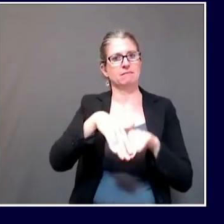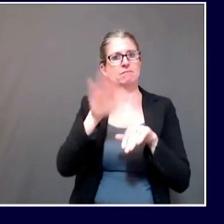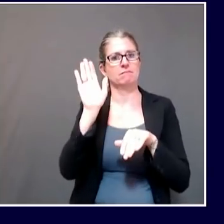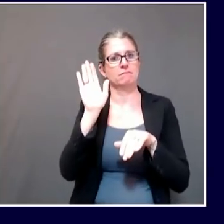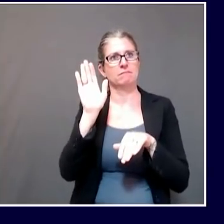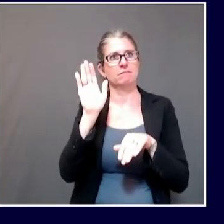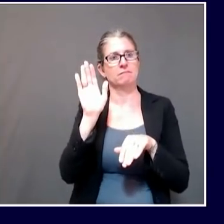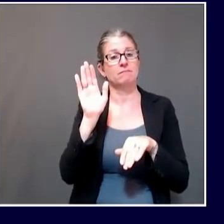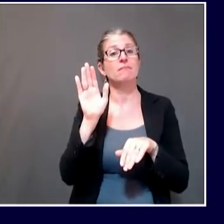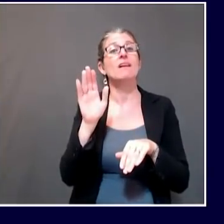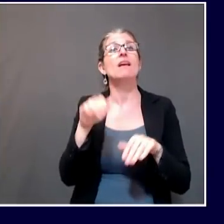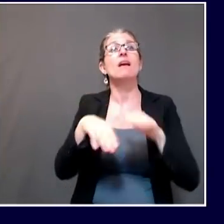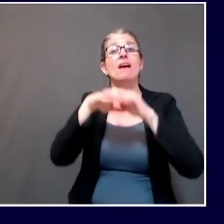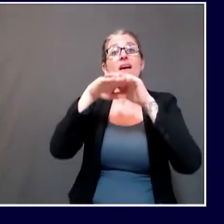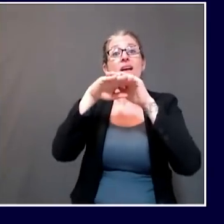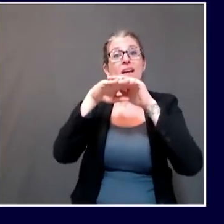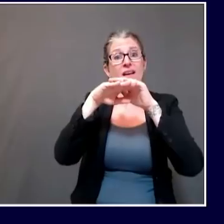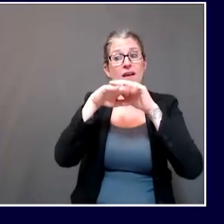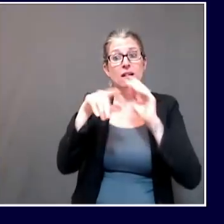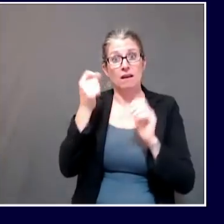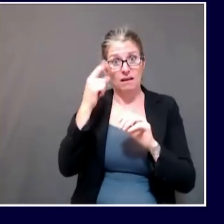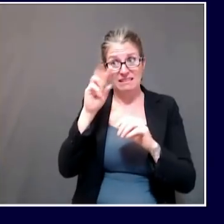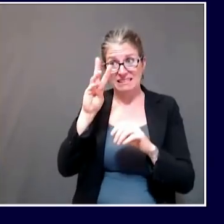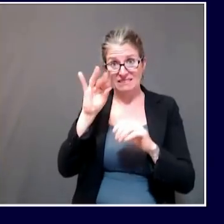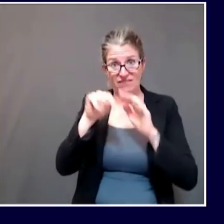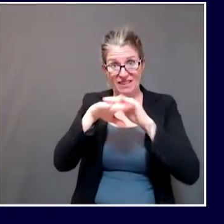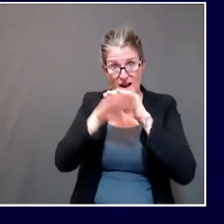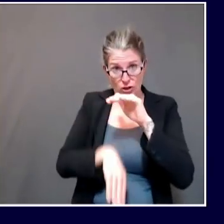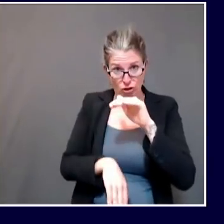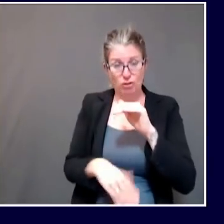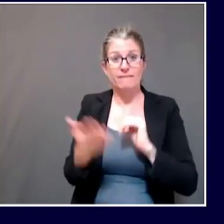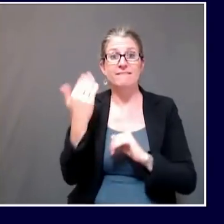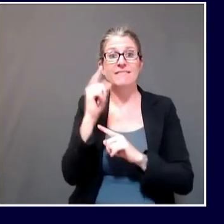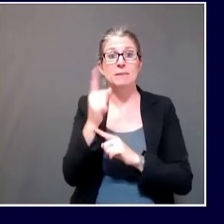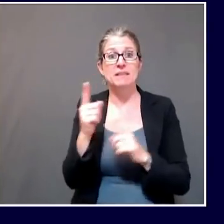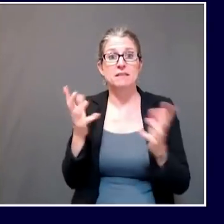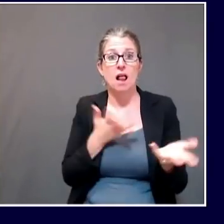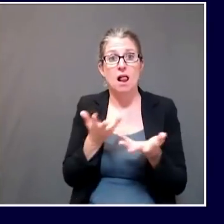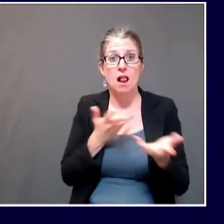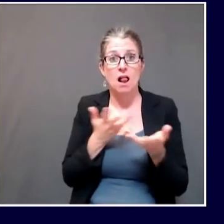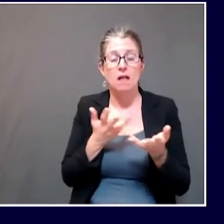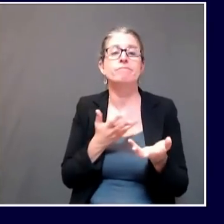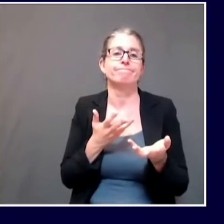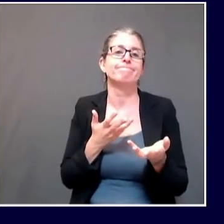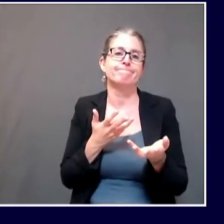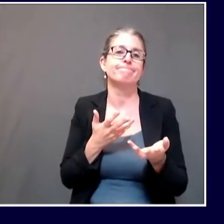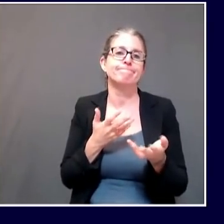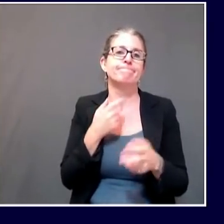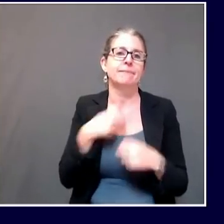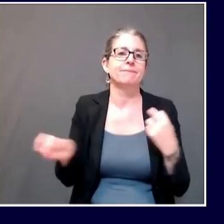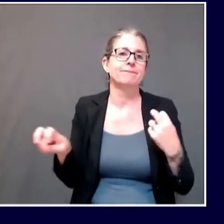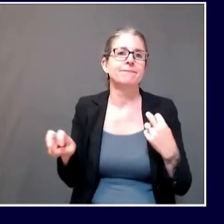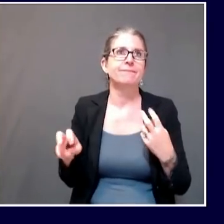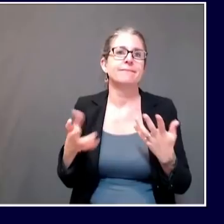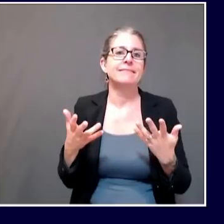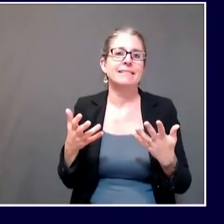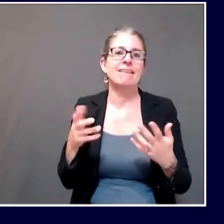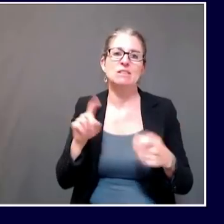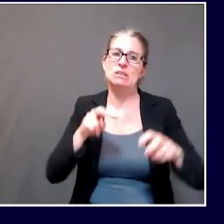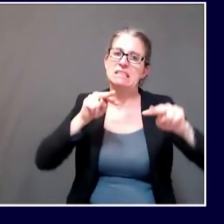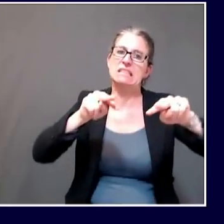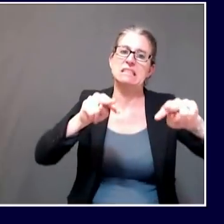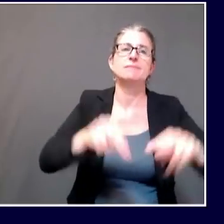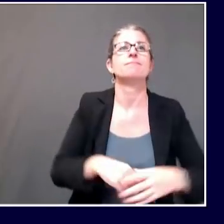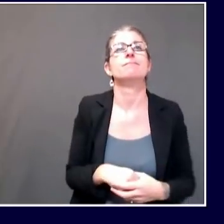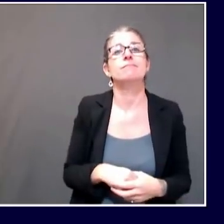we have not seen in Maine or in any other part of the country is follow-on cases of COVID-19